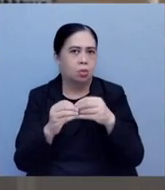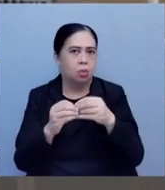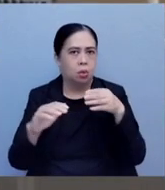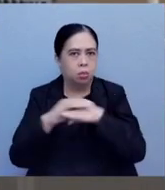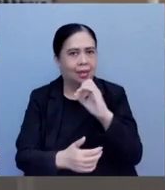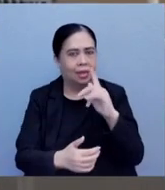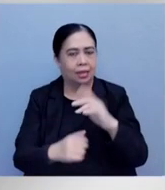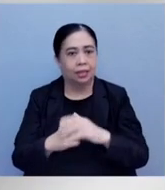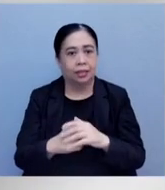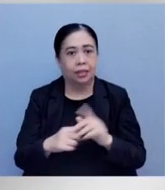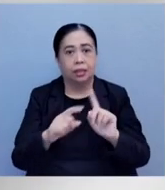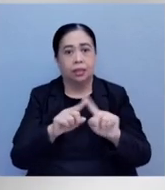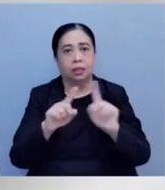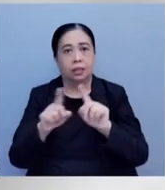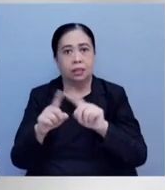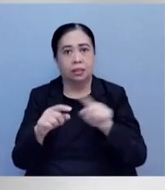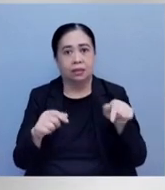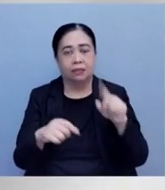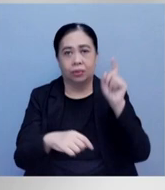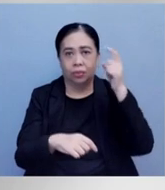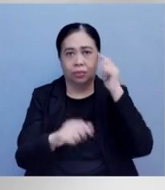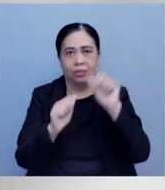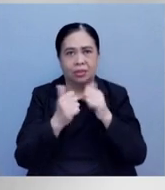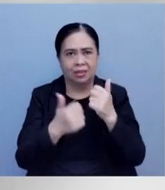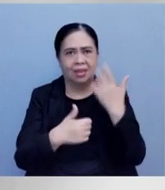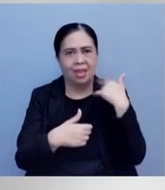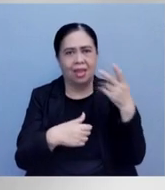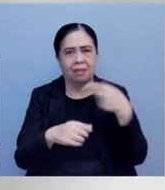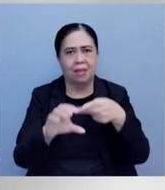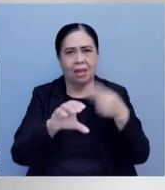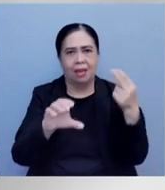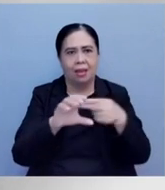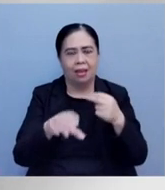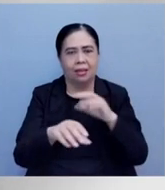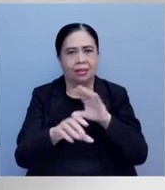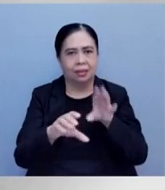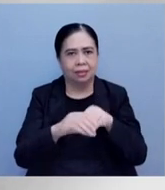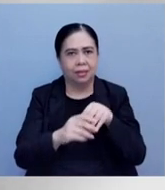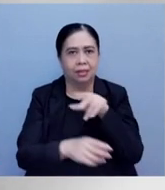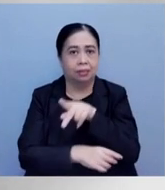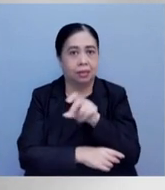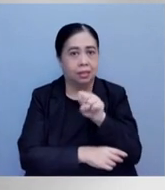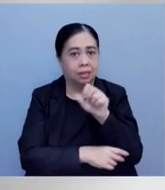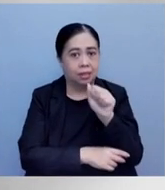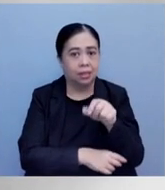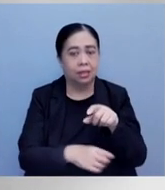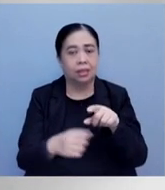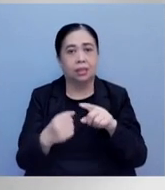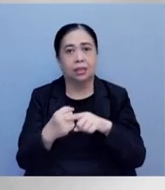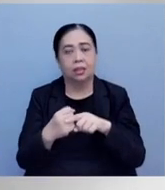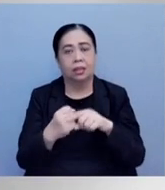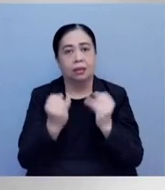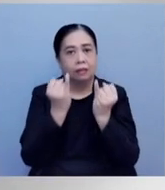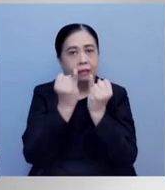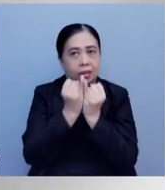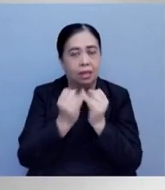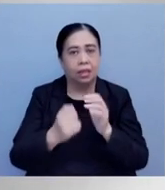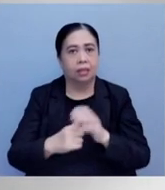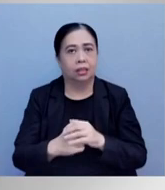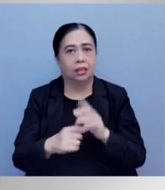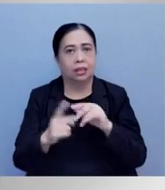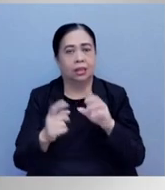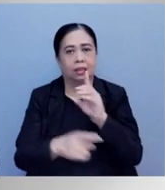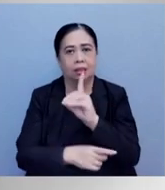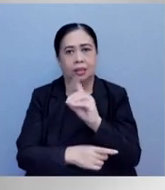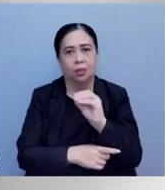agencies have fallen victim to hackers in recent weeks. These include the Philippine Statistics Authority, PhilHealth, and the Science and